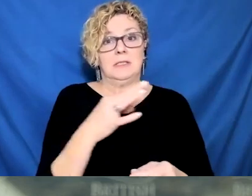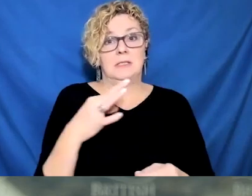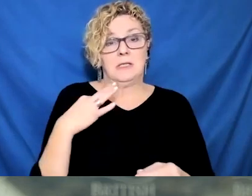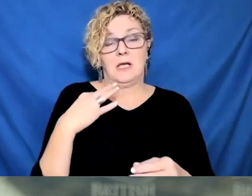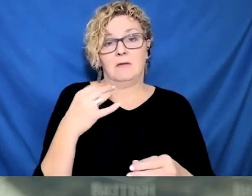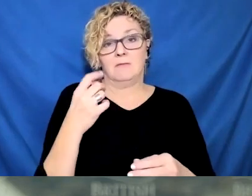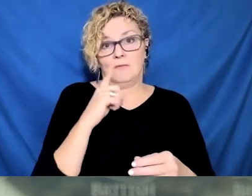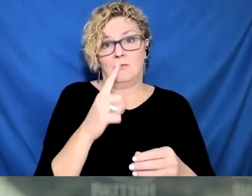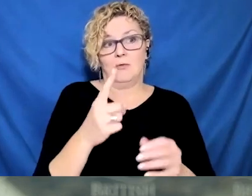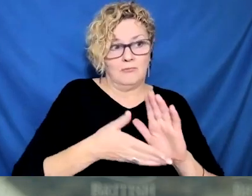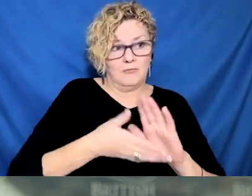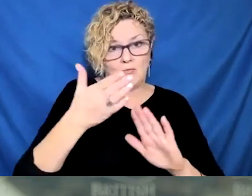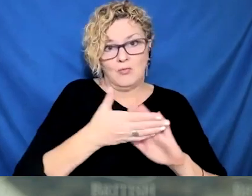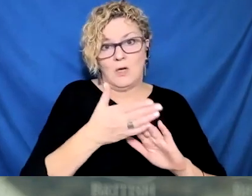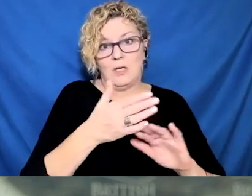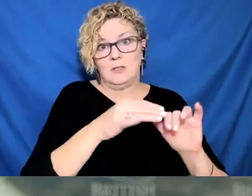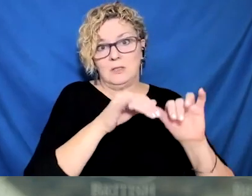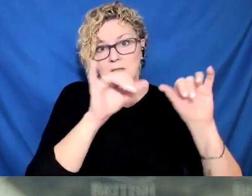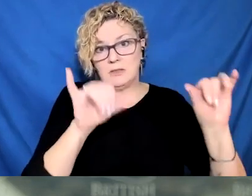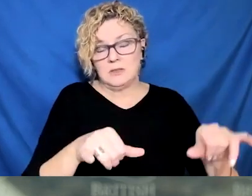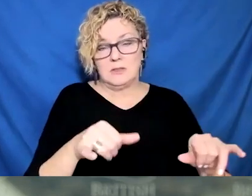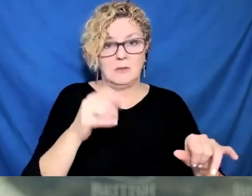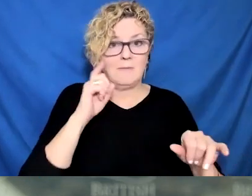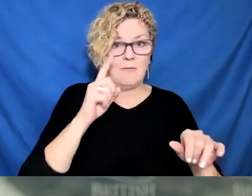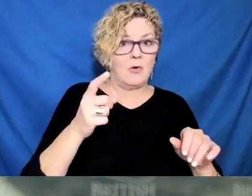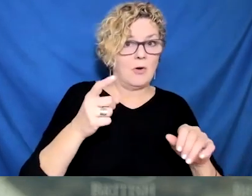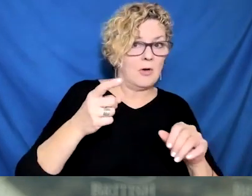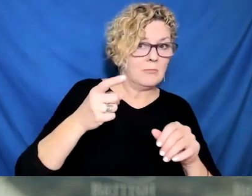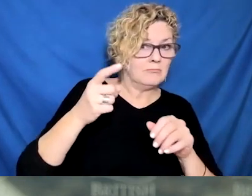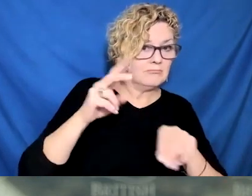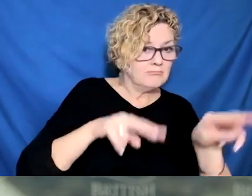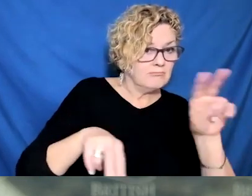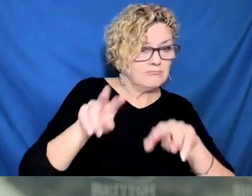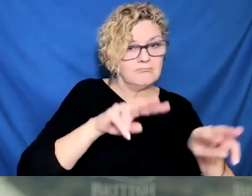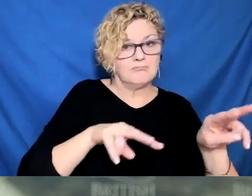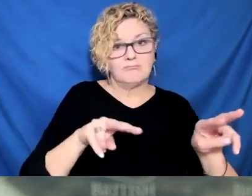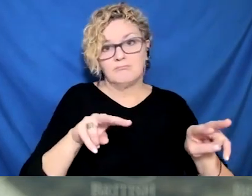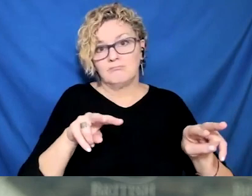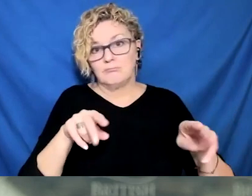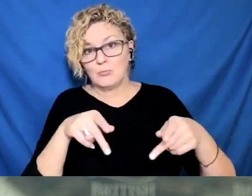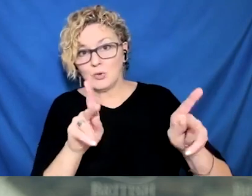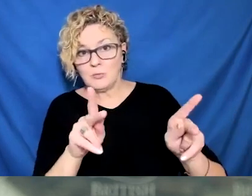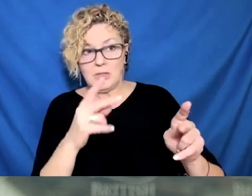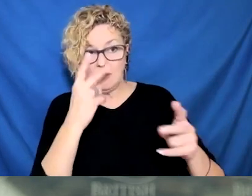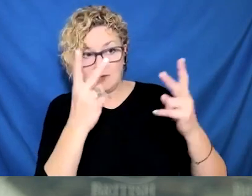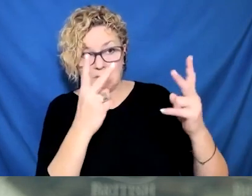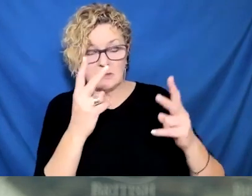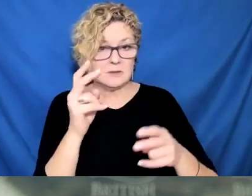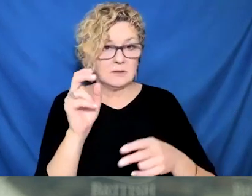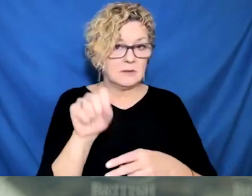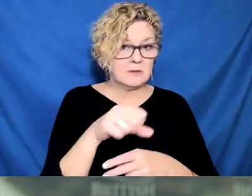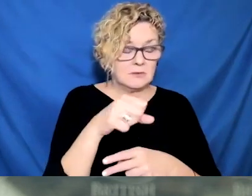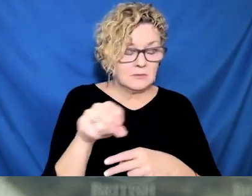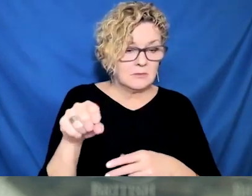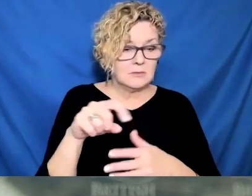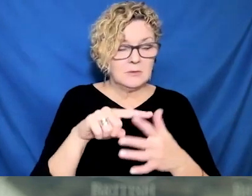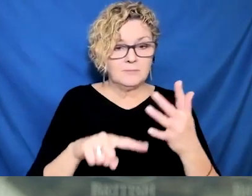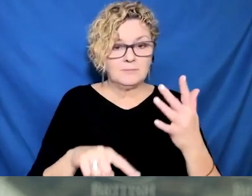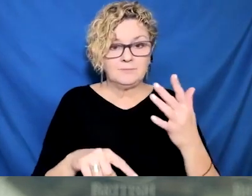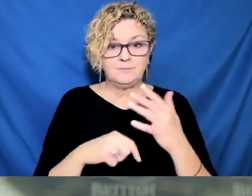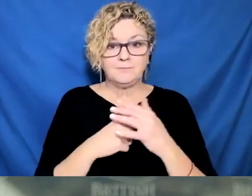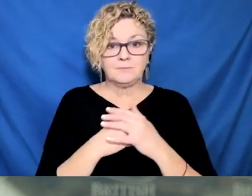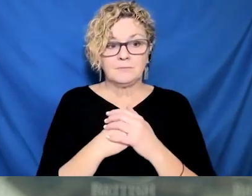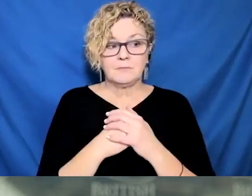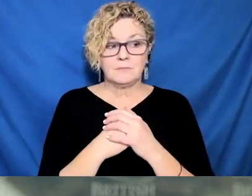what happened, interior health presented its plan, its surge plan, on